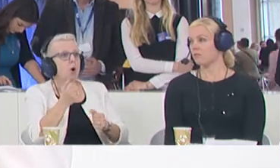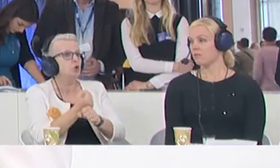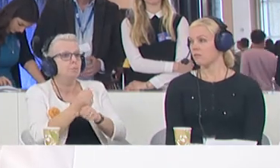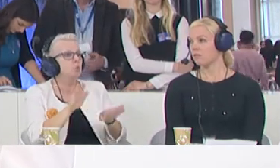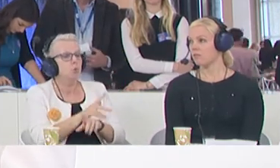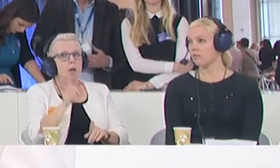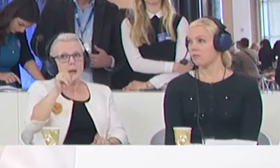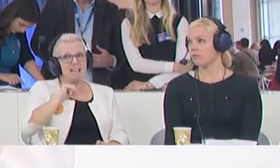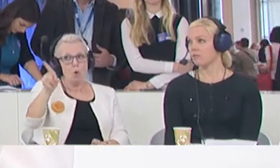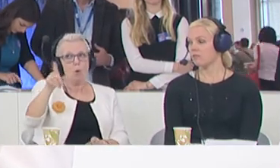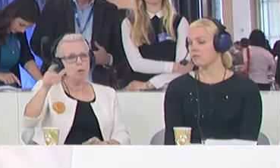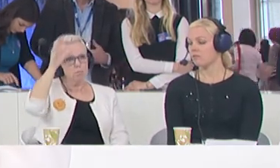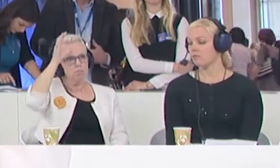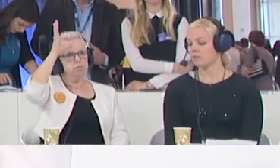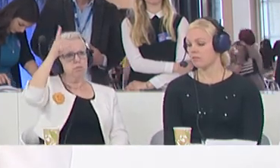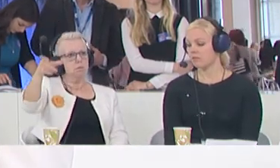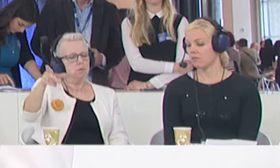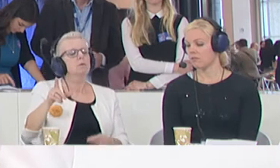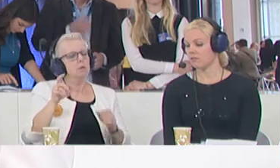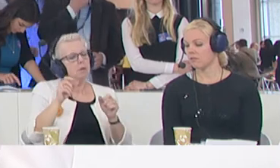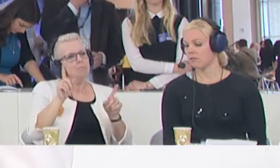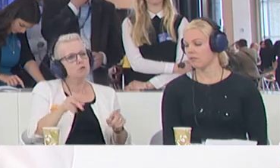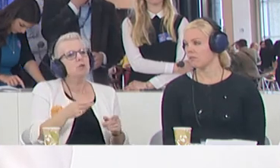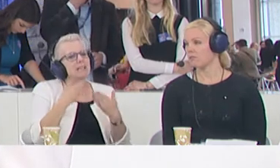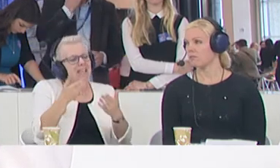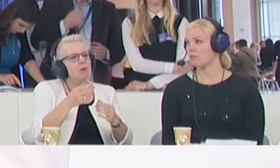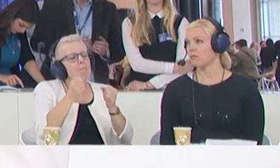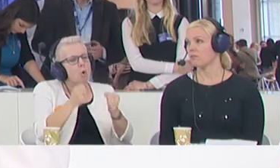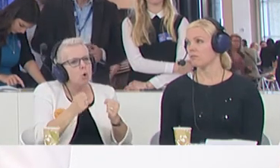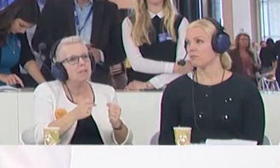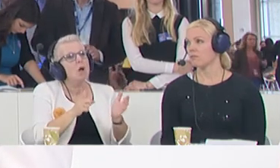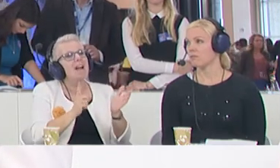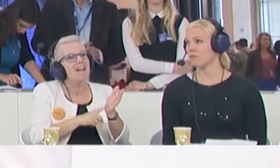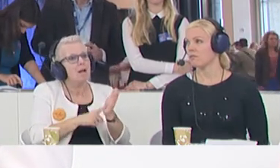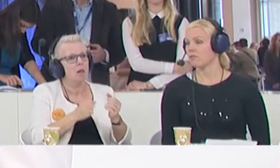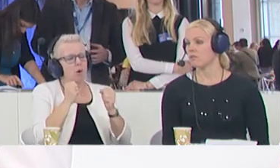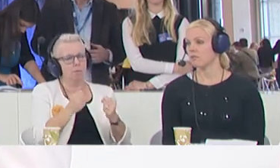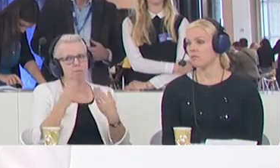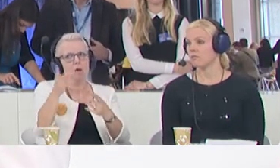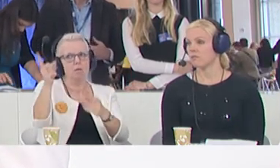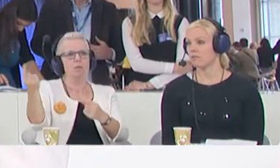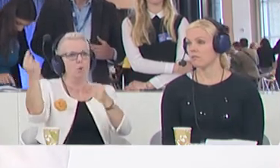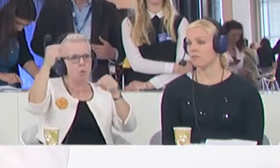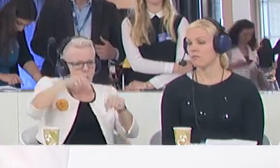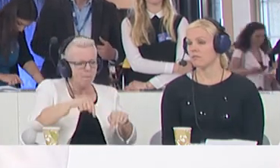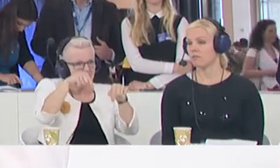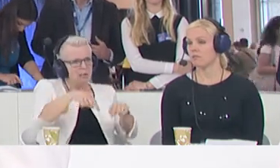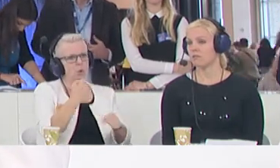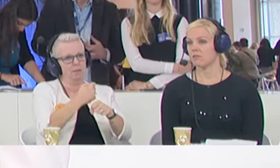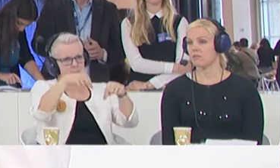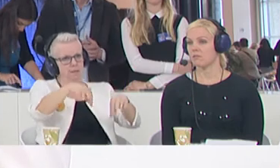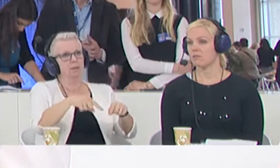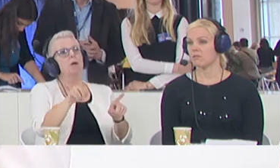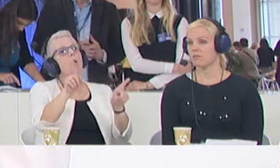arrive using the same channels. There needs to be opportunities, legal opportunities for them to get here as well. And for all